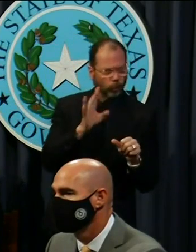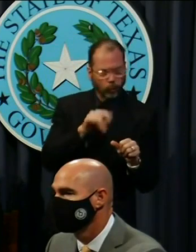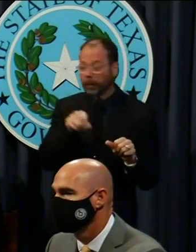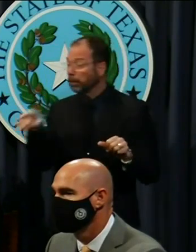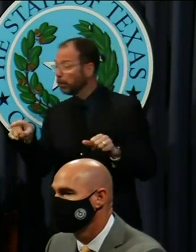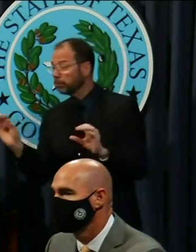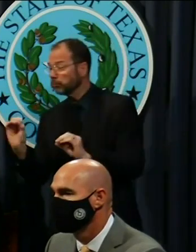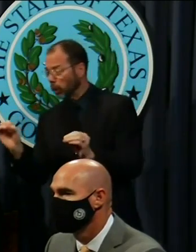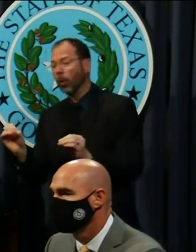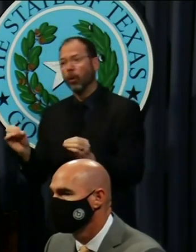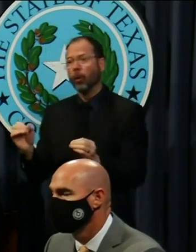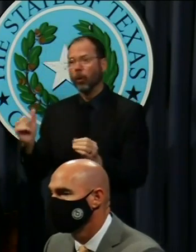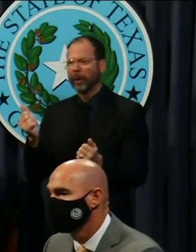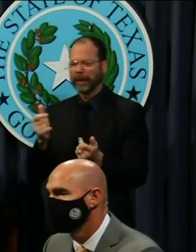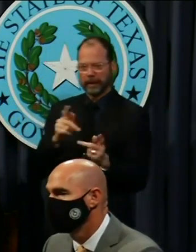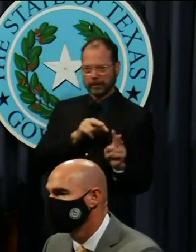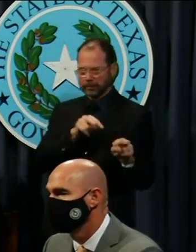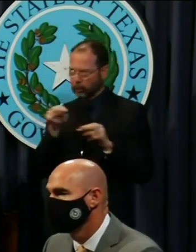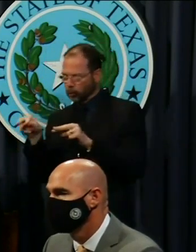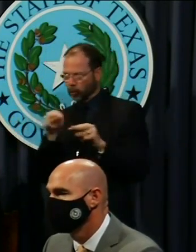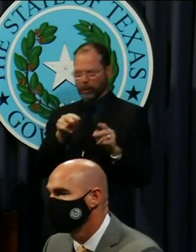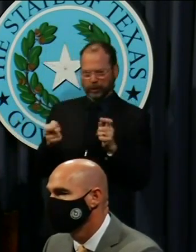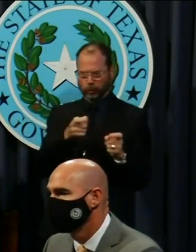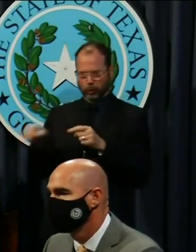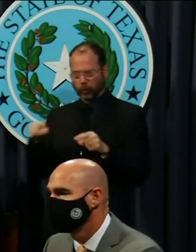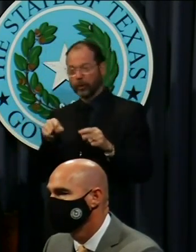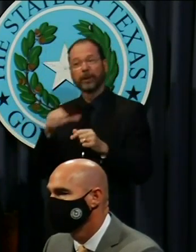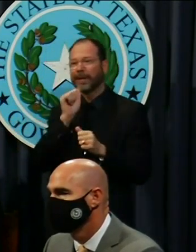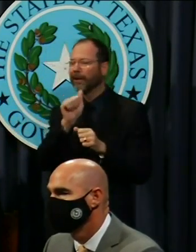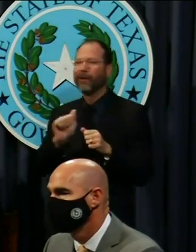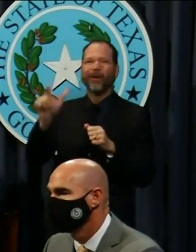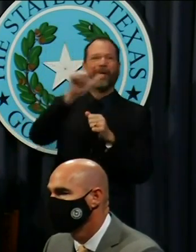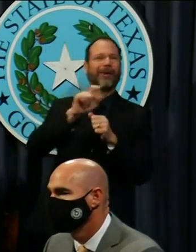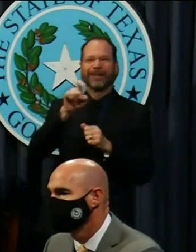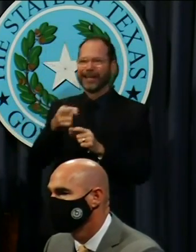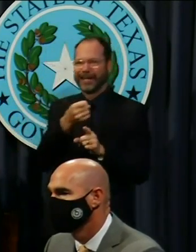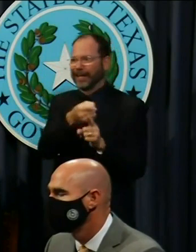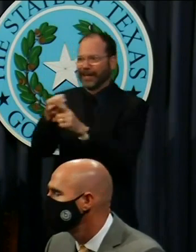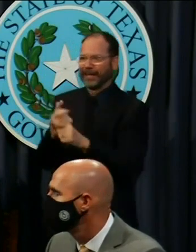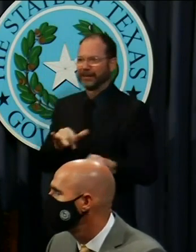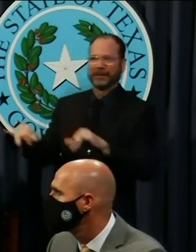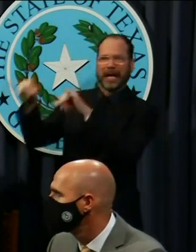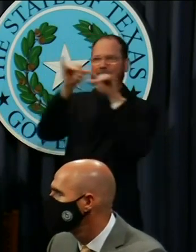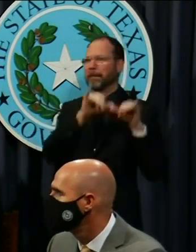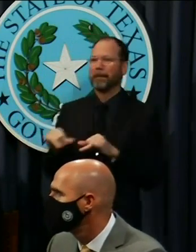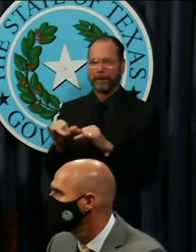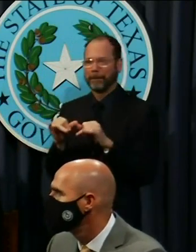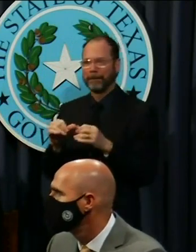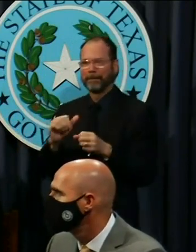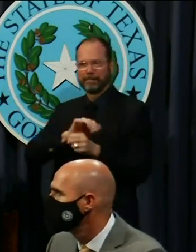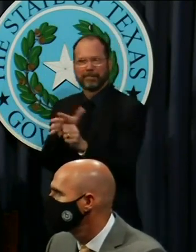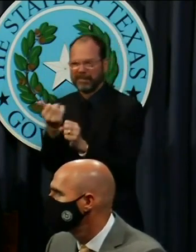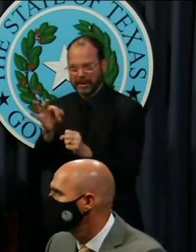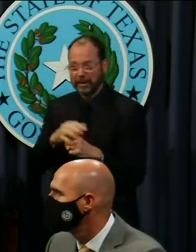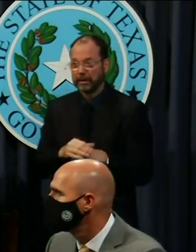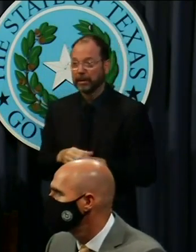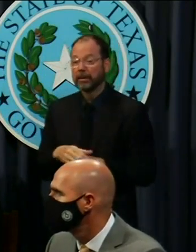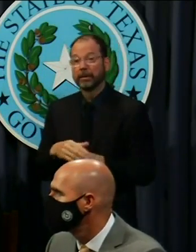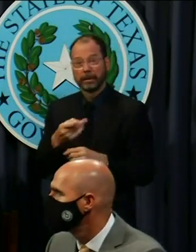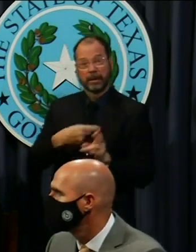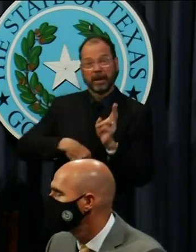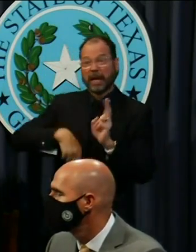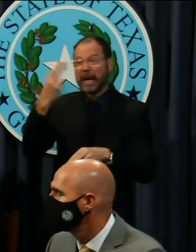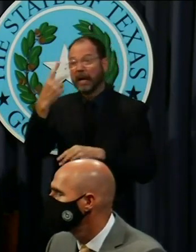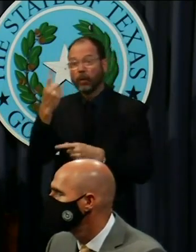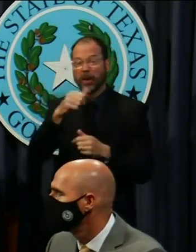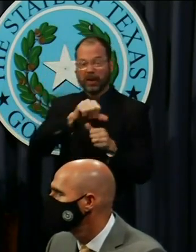The fact is that not all parts of Texas are impacted the same by COVID. A high level of spread in